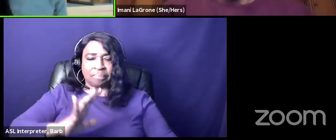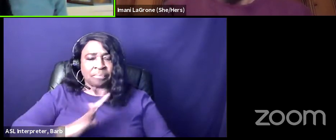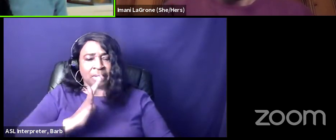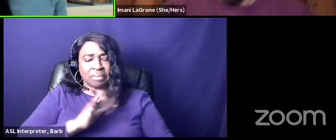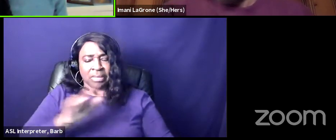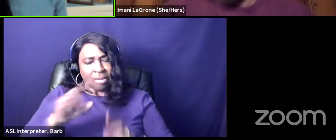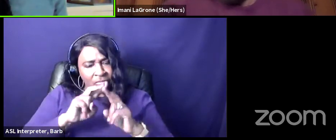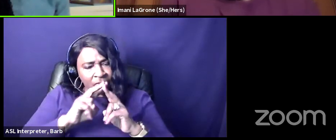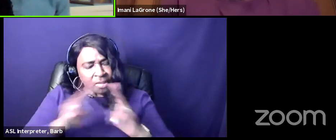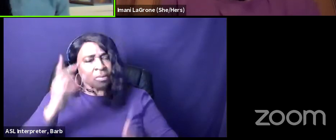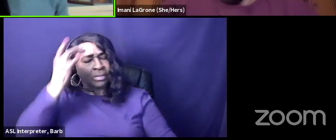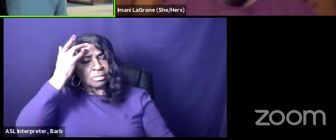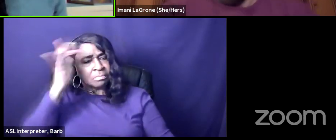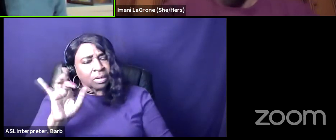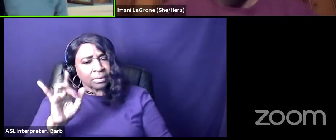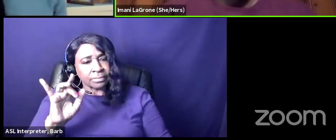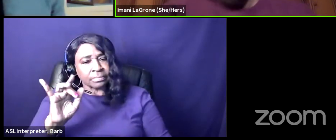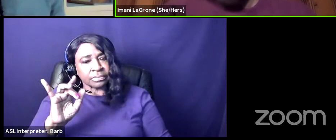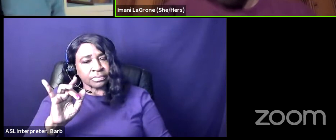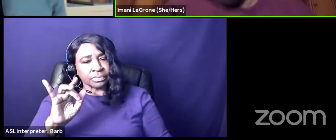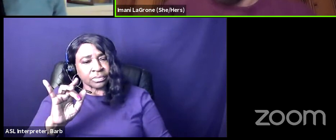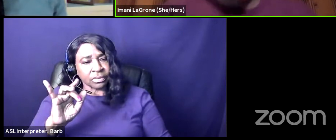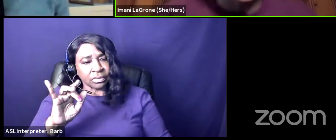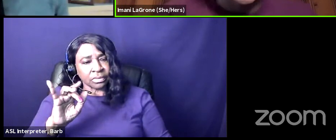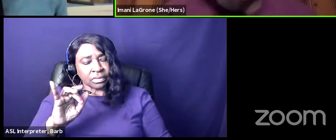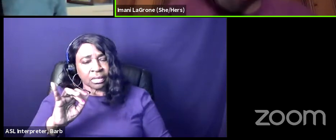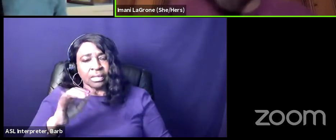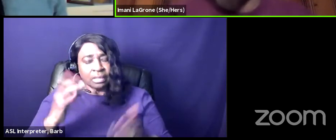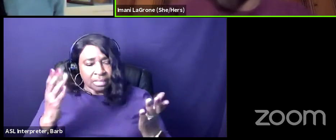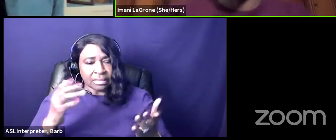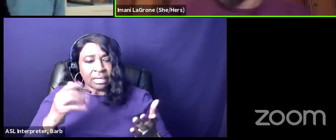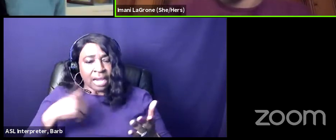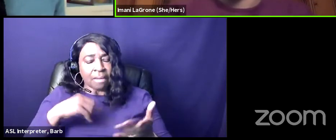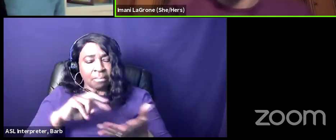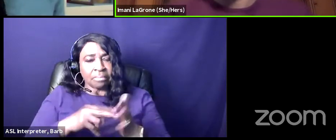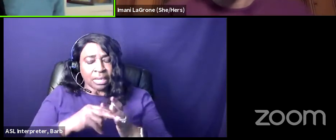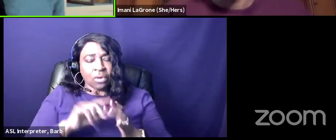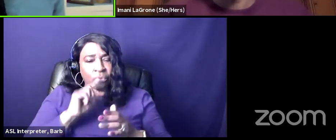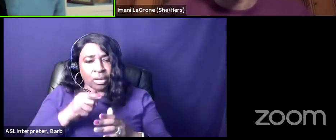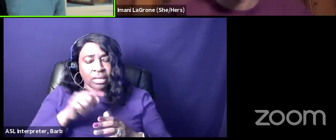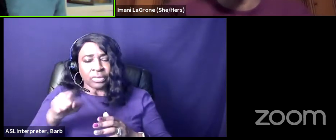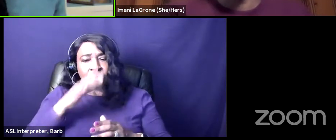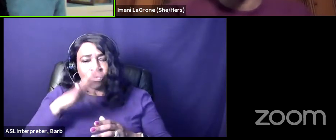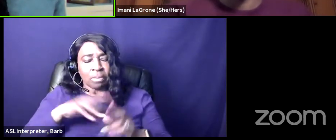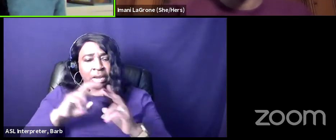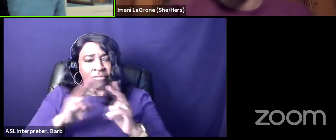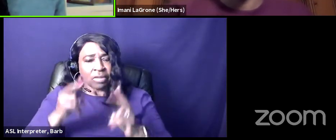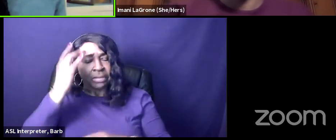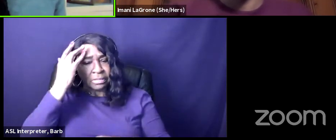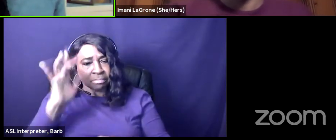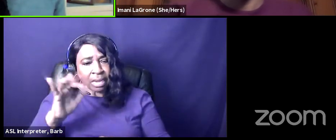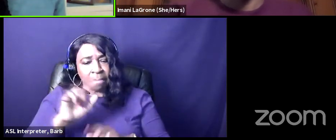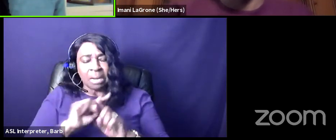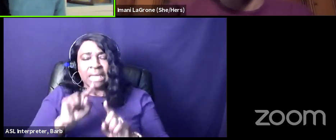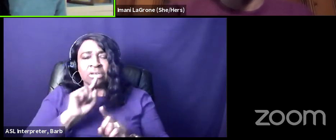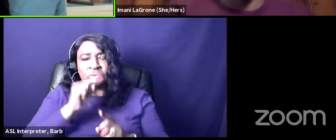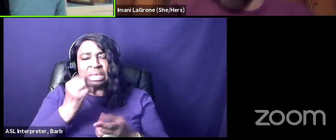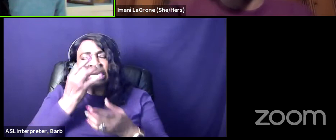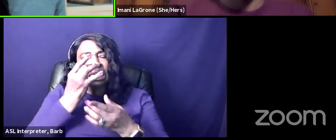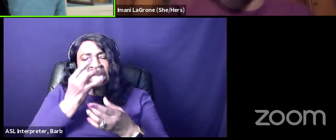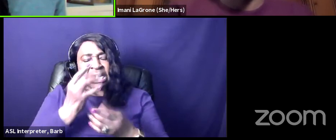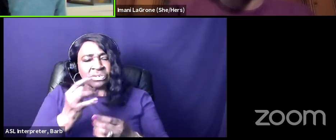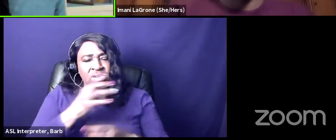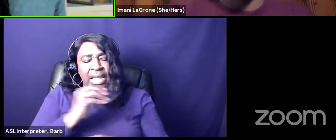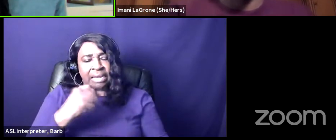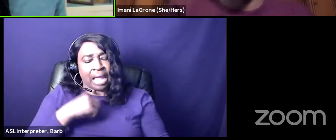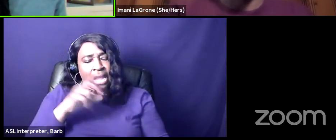what else did you think i mean the end like i don't know what to tell you but it is interesting you know and i